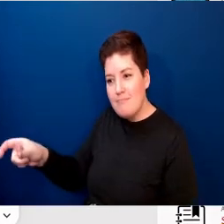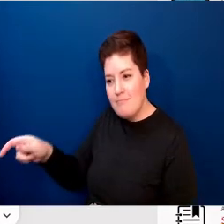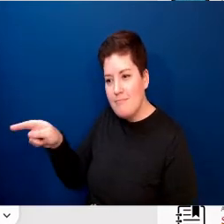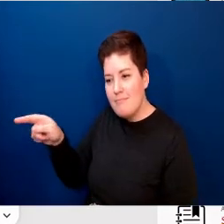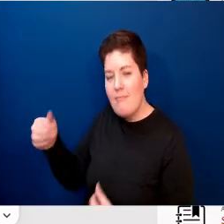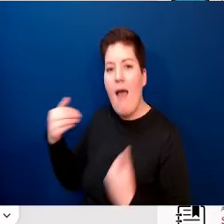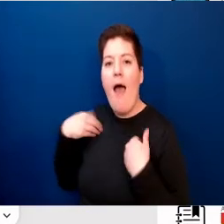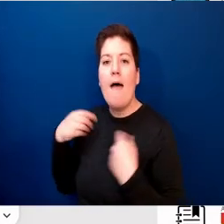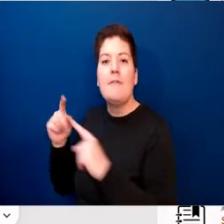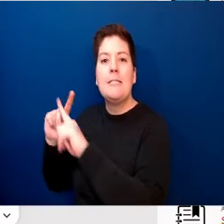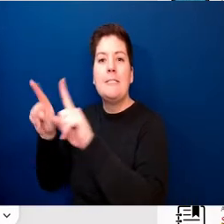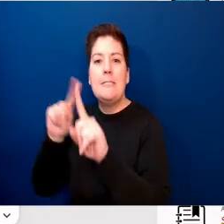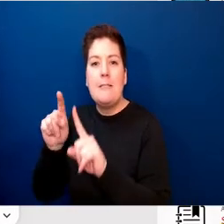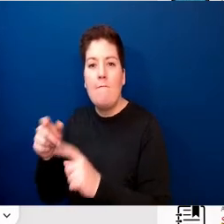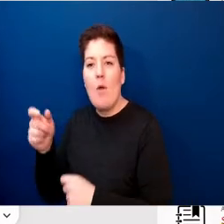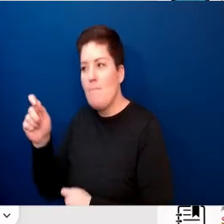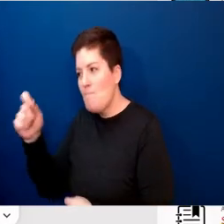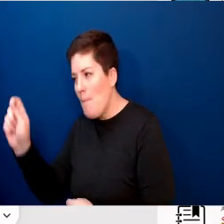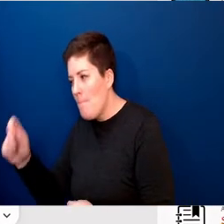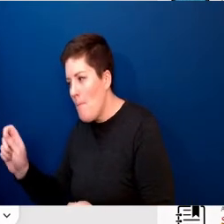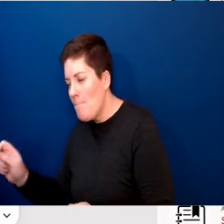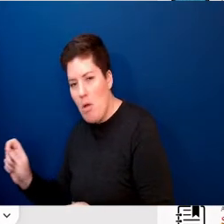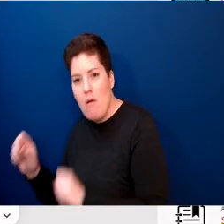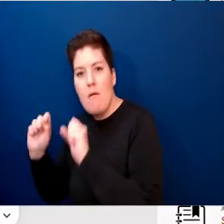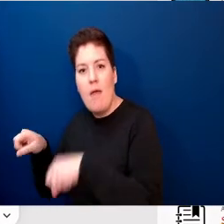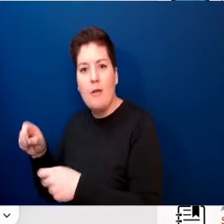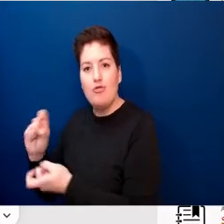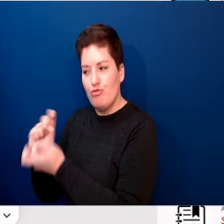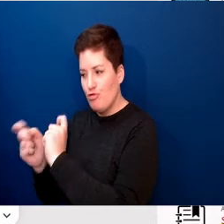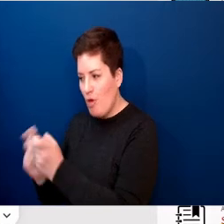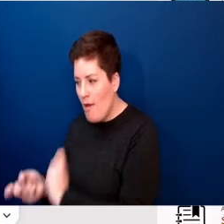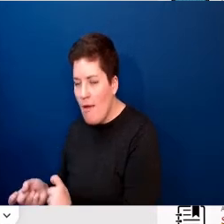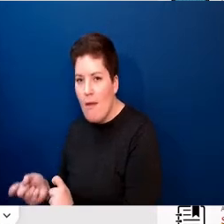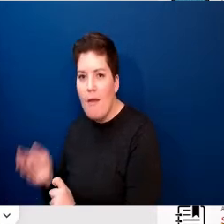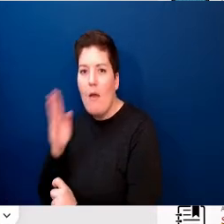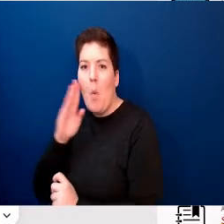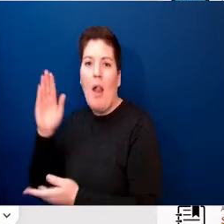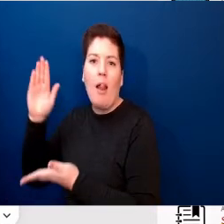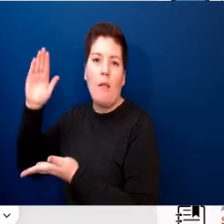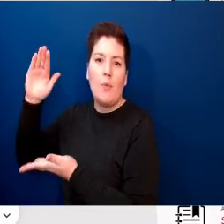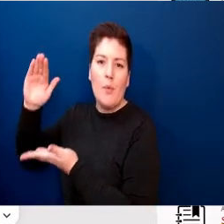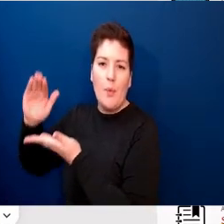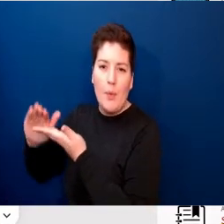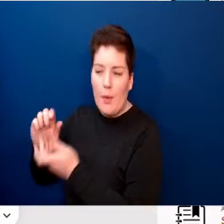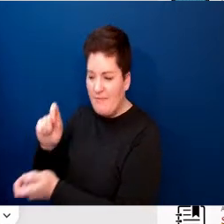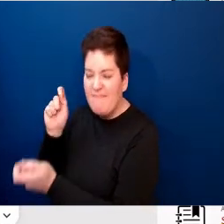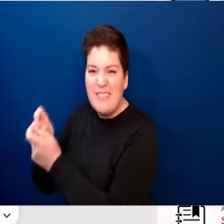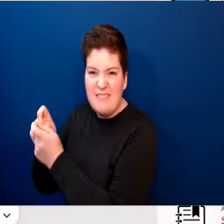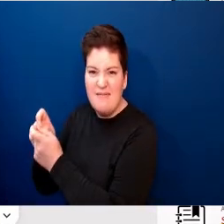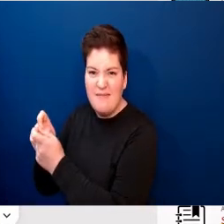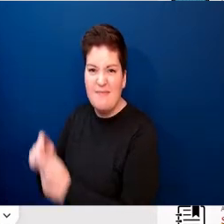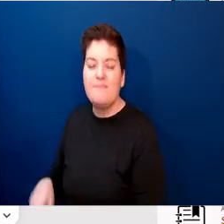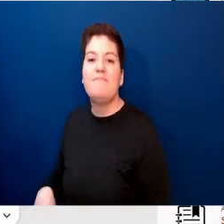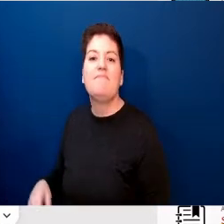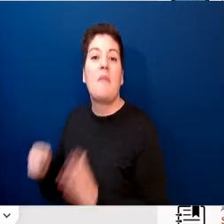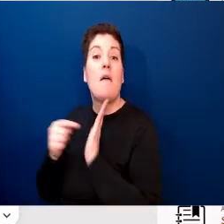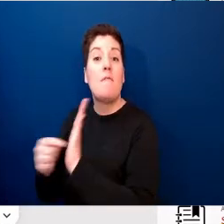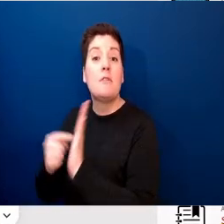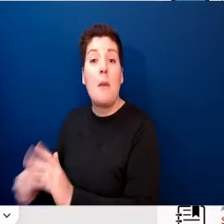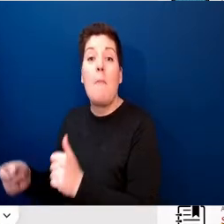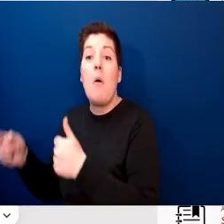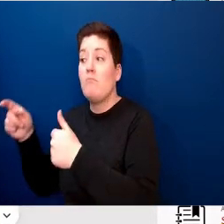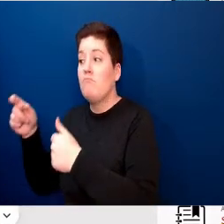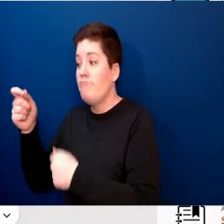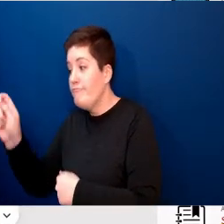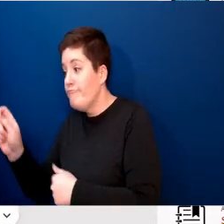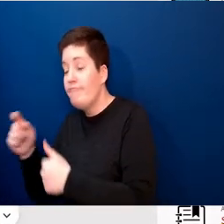A quick look at the results and you can see some articles and books as well as many other types of resources.